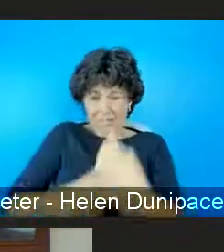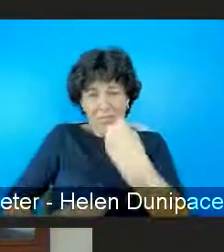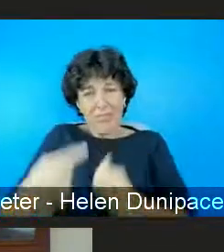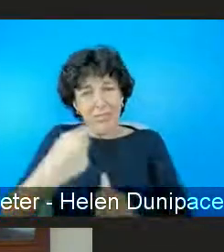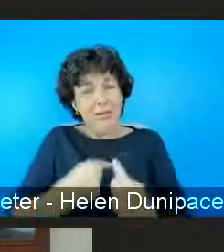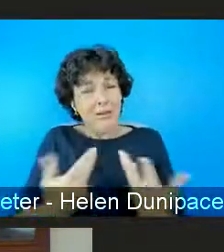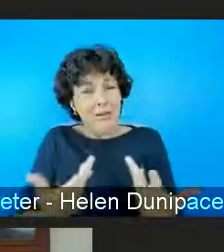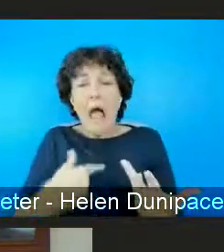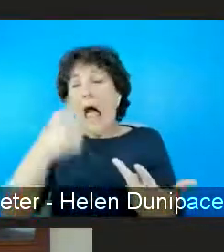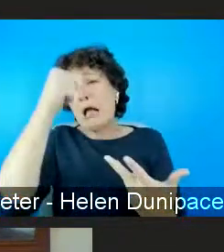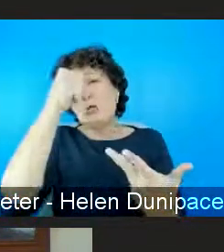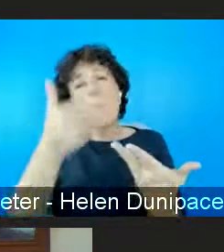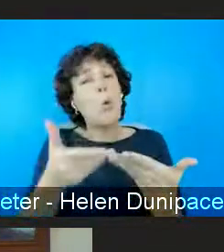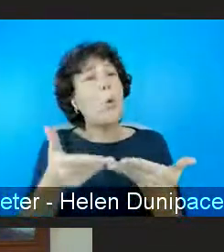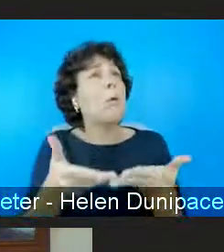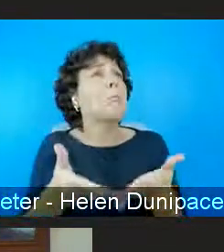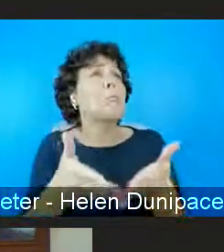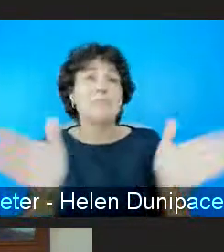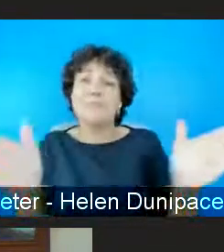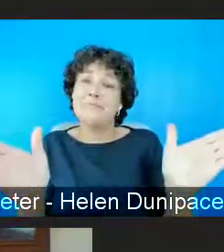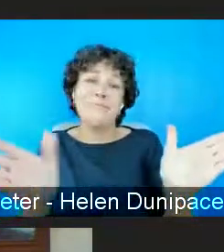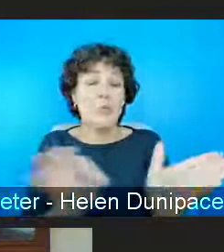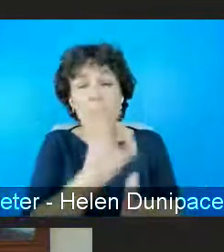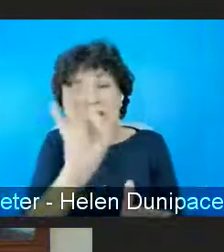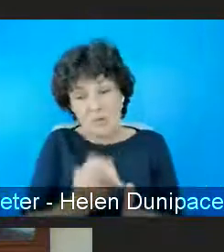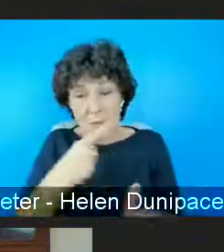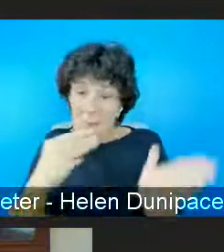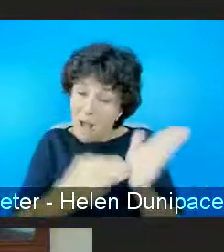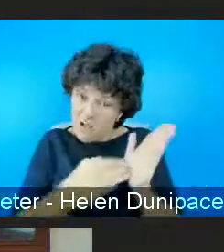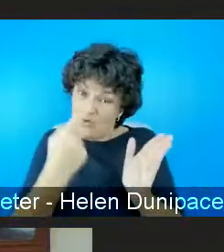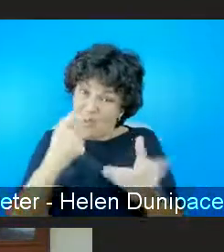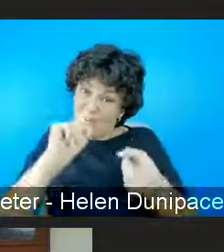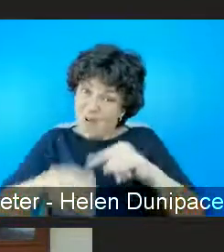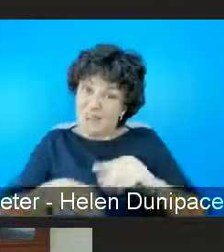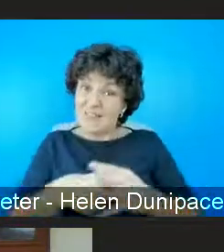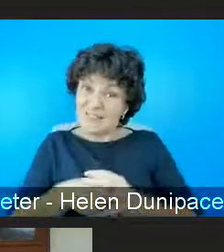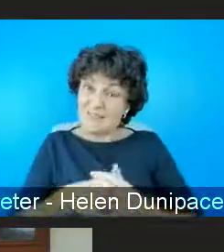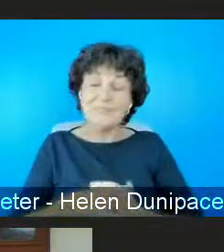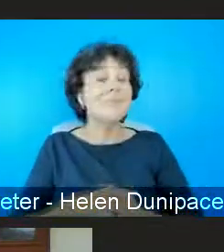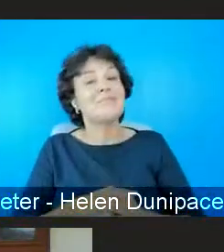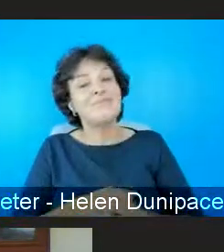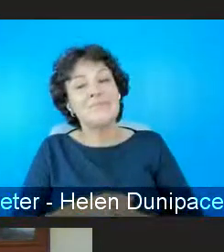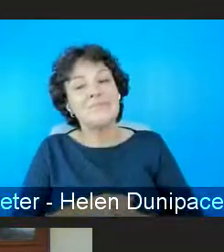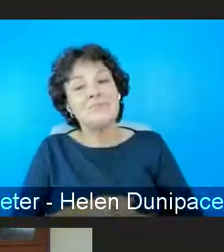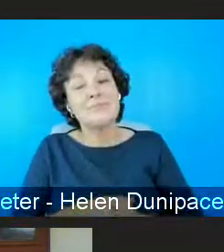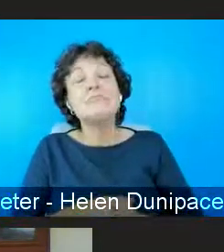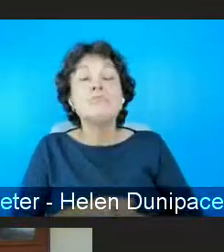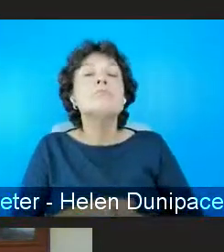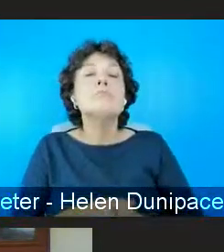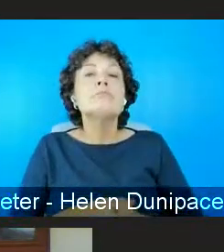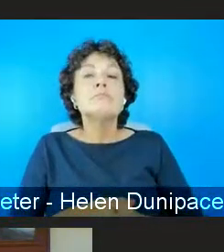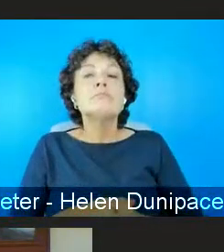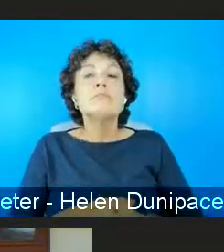very open-ended question but um Marcia would you like to to tackle it I think um